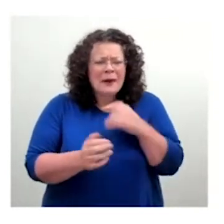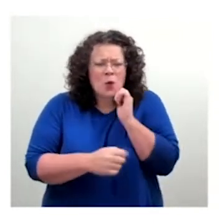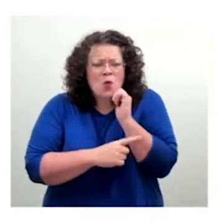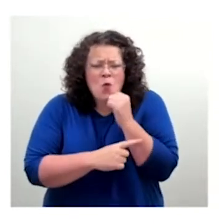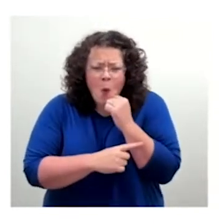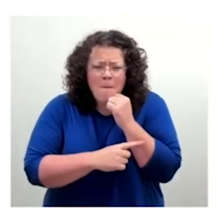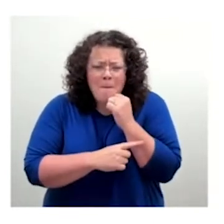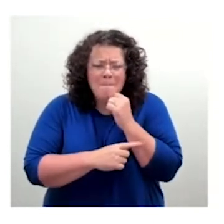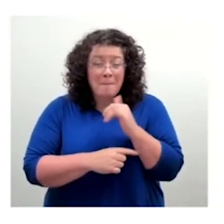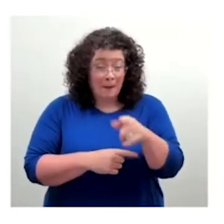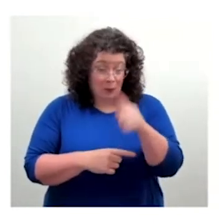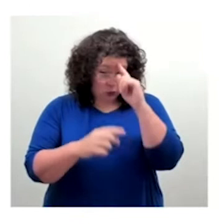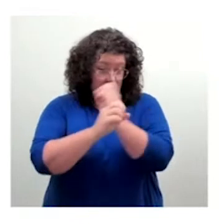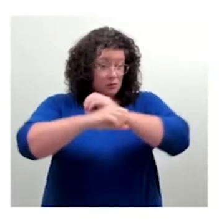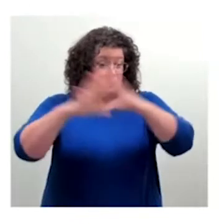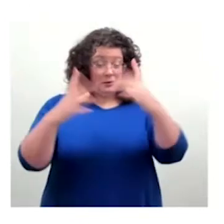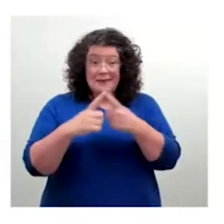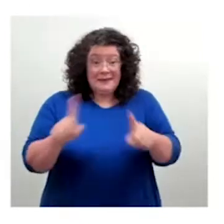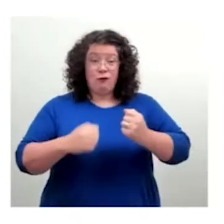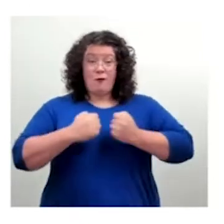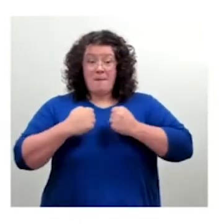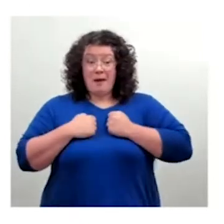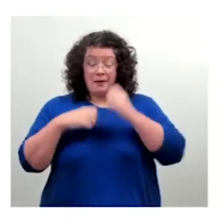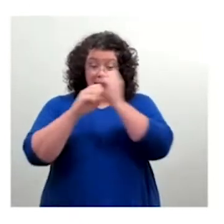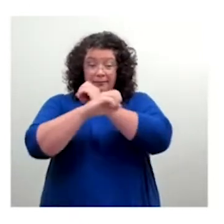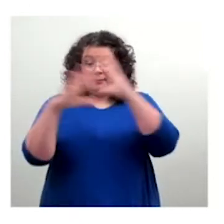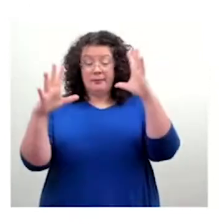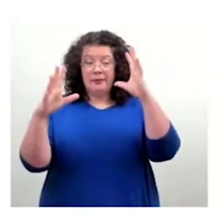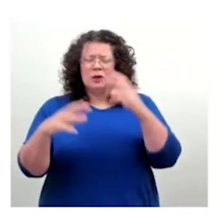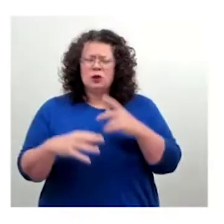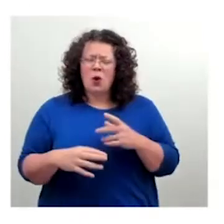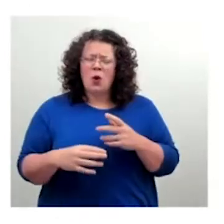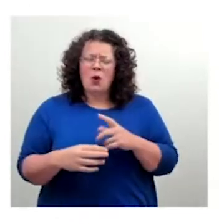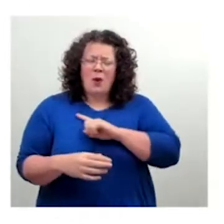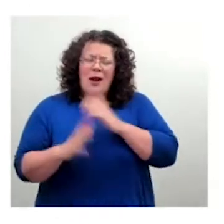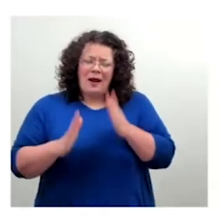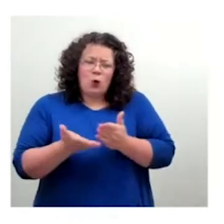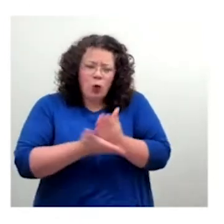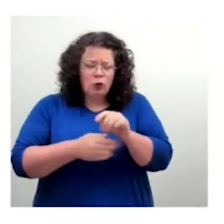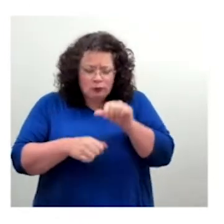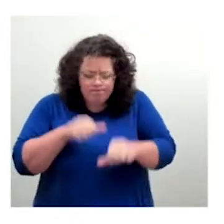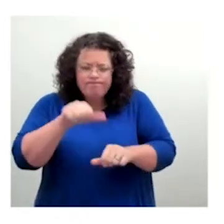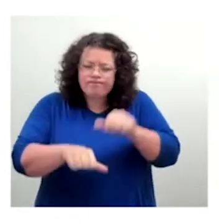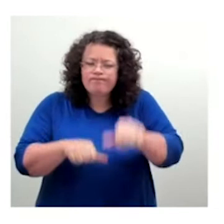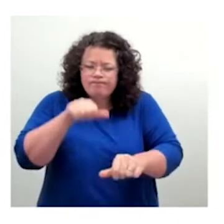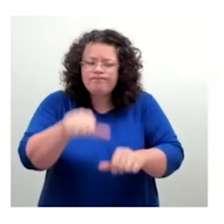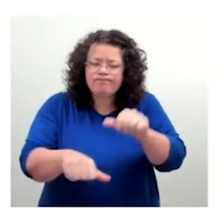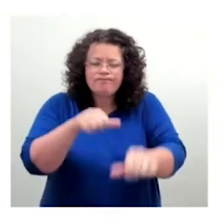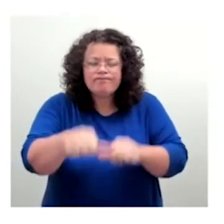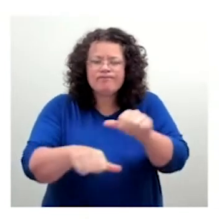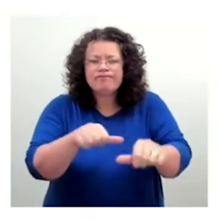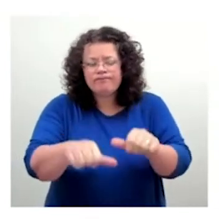established that vocabulary. We also established a typographic vocabulary, words and expressions